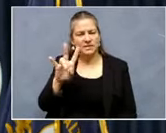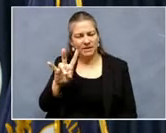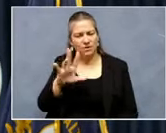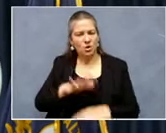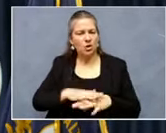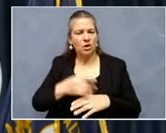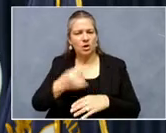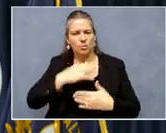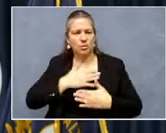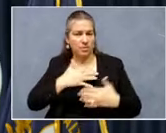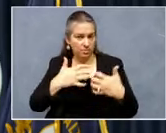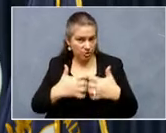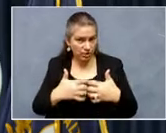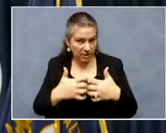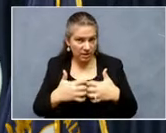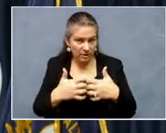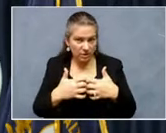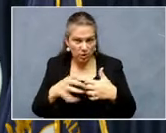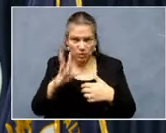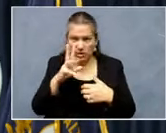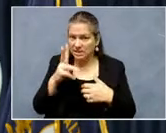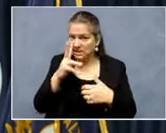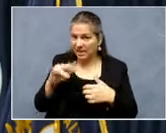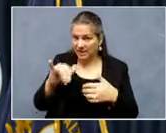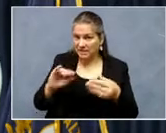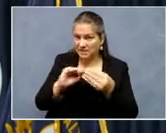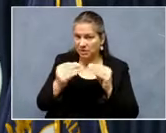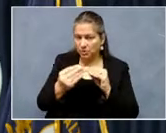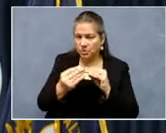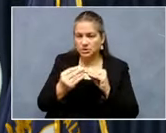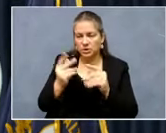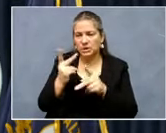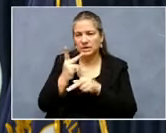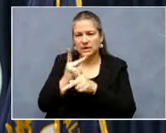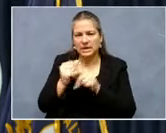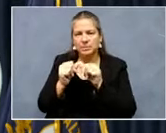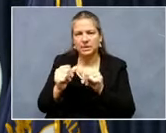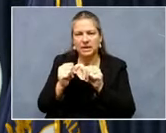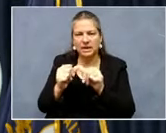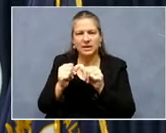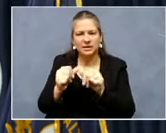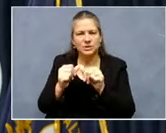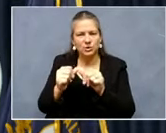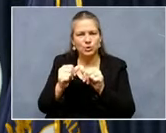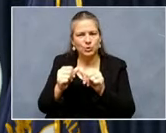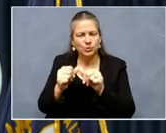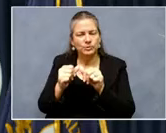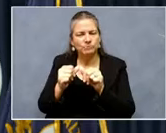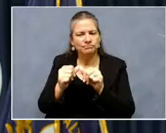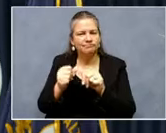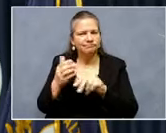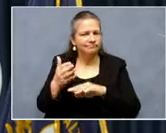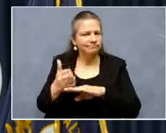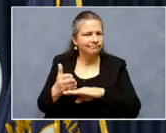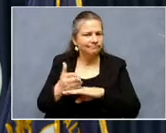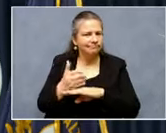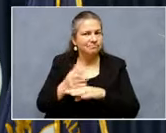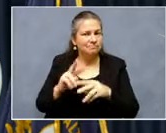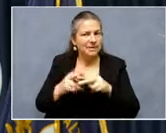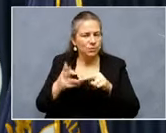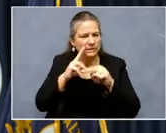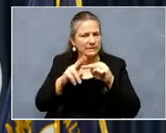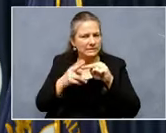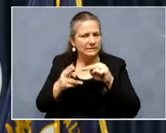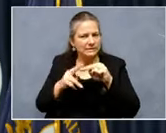As you'll see in a moment, those are all continuing. Positive trends, which means they are decreasing in this